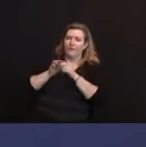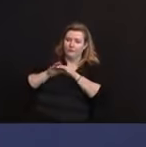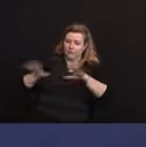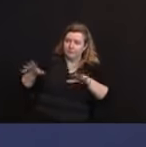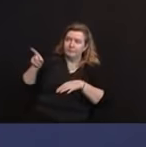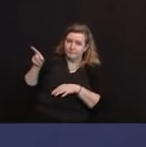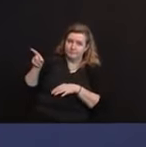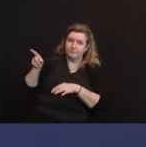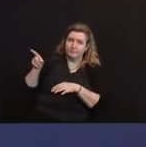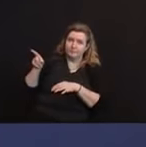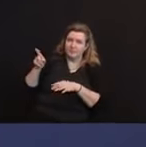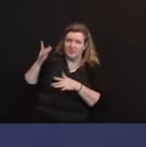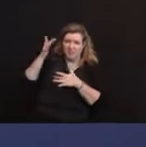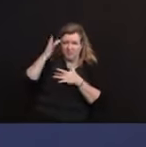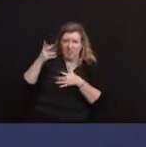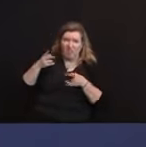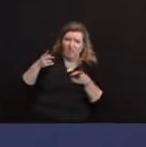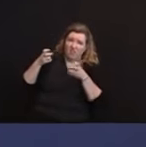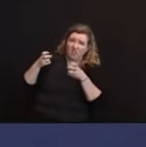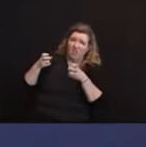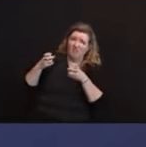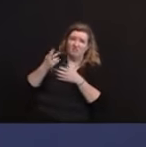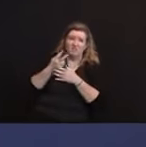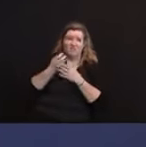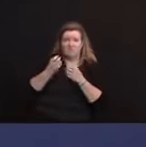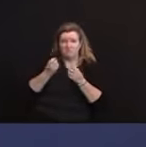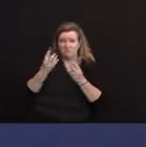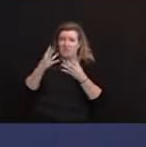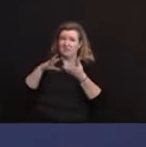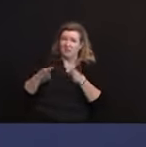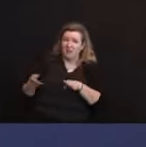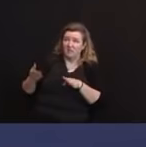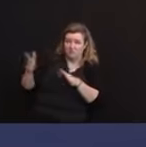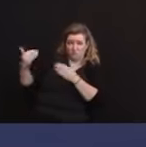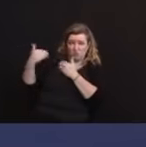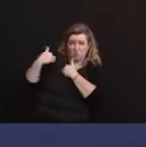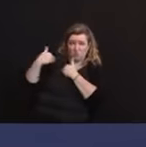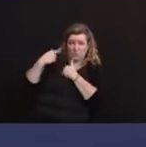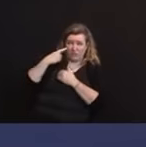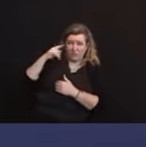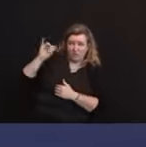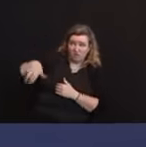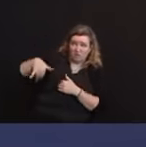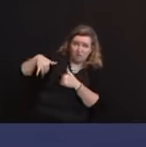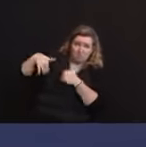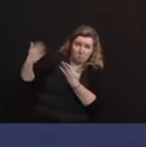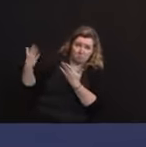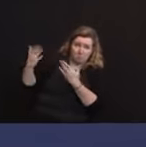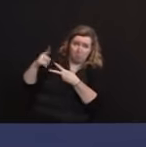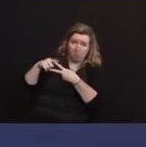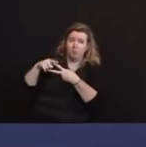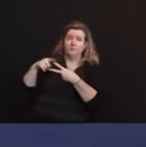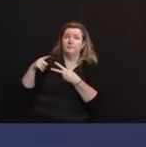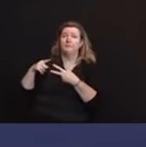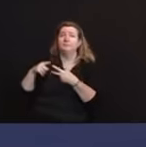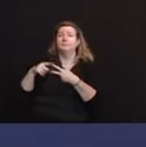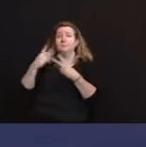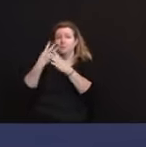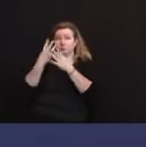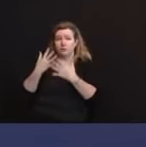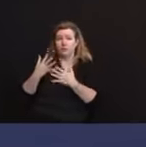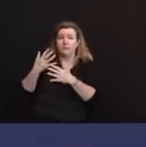that? And some readers have been upset that prisoners are getting the COVID vaccine before the general public.